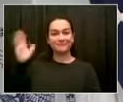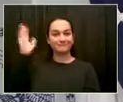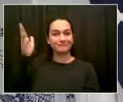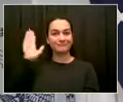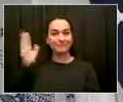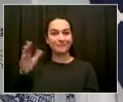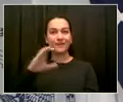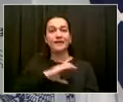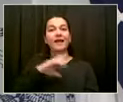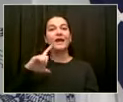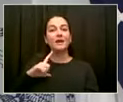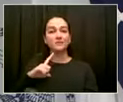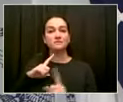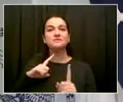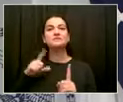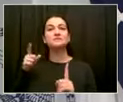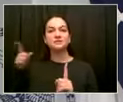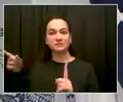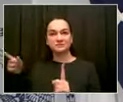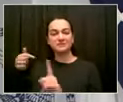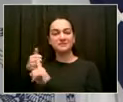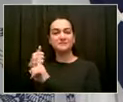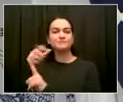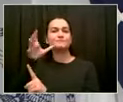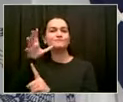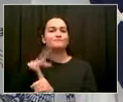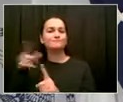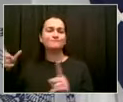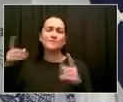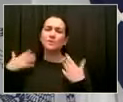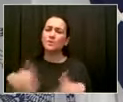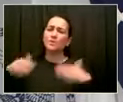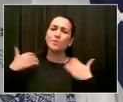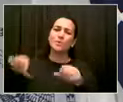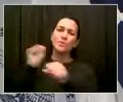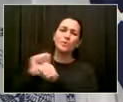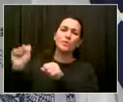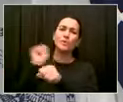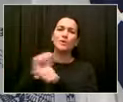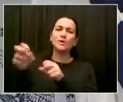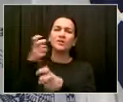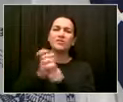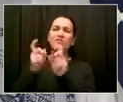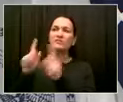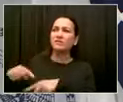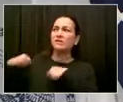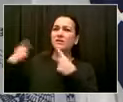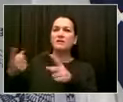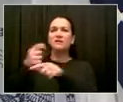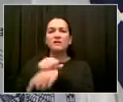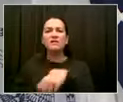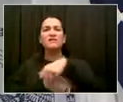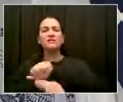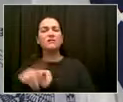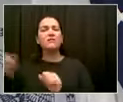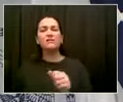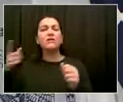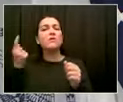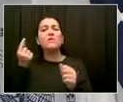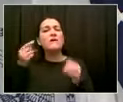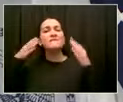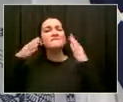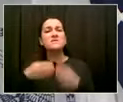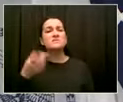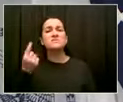police reform measures. She really helped. She contributed to it. She focused us on specifically improving and expanding Cure Violence